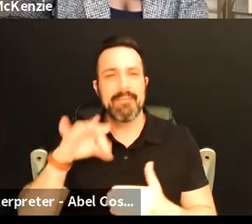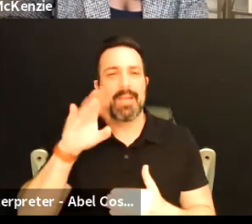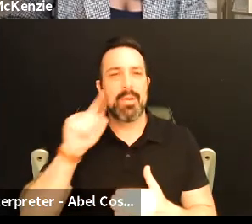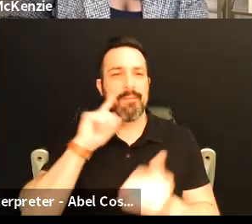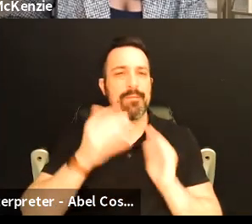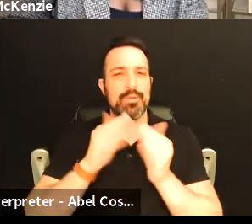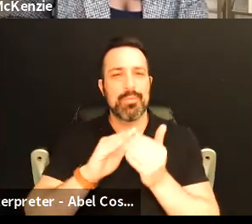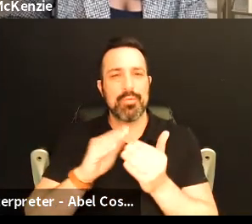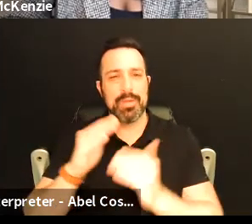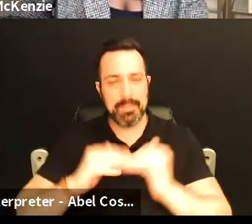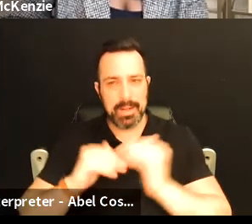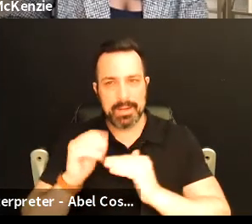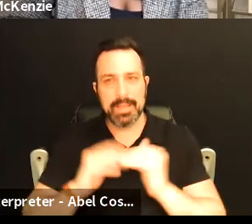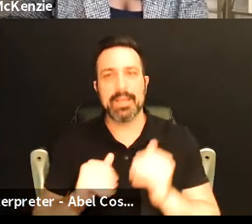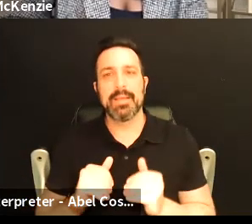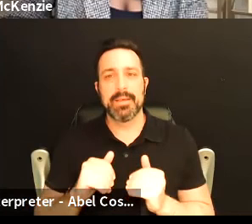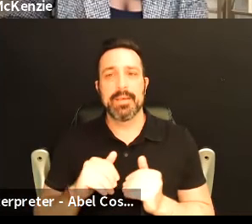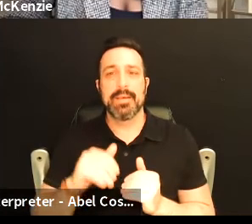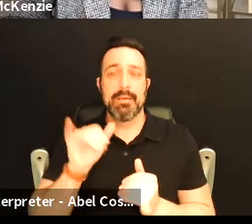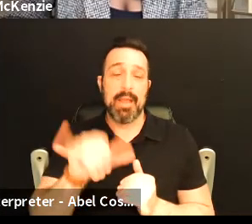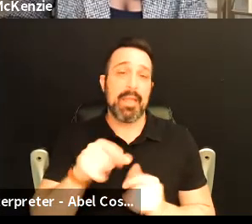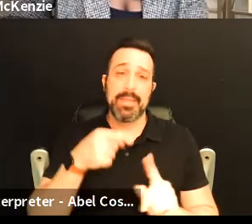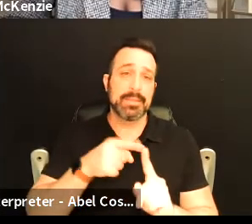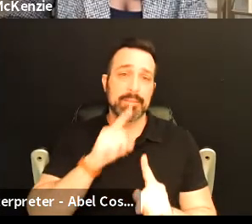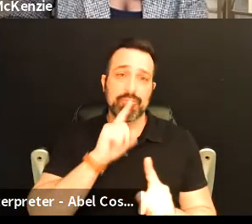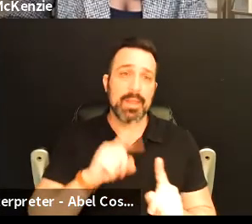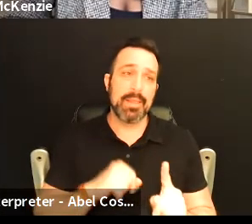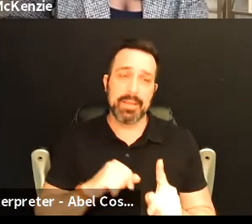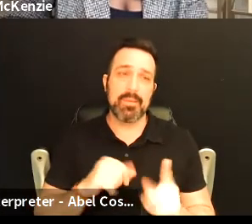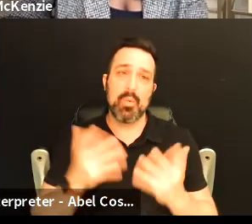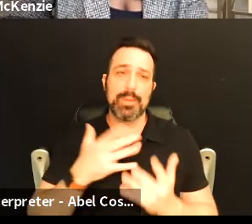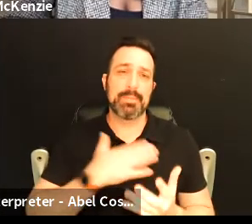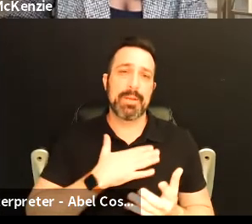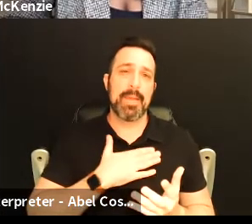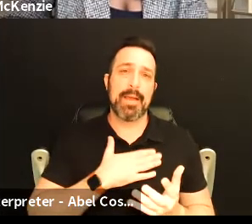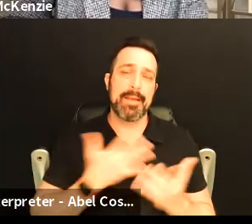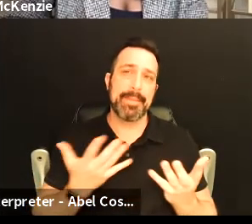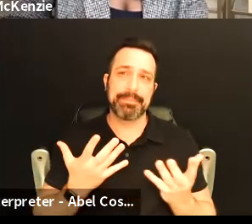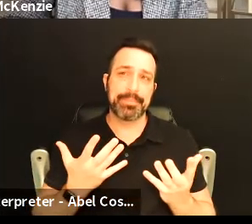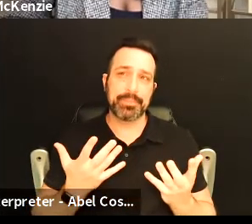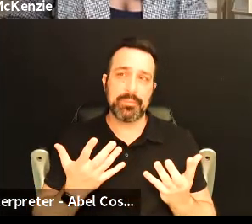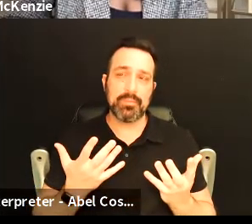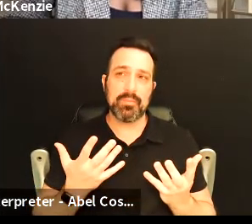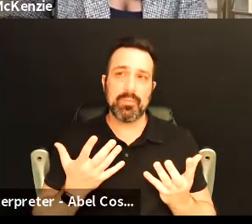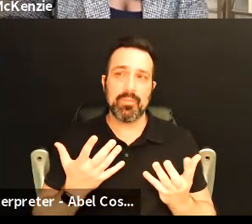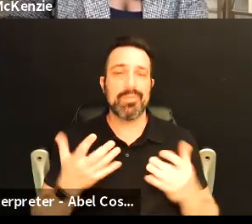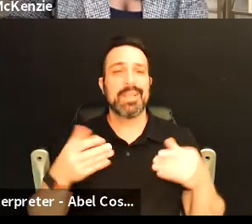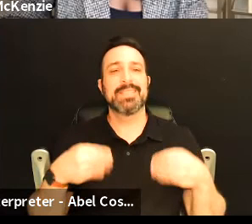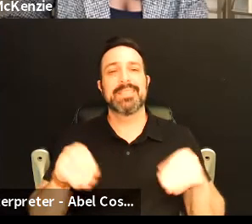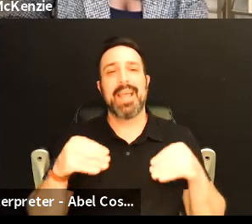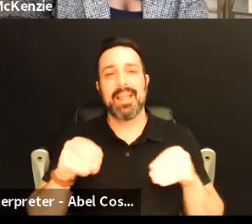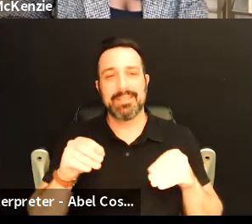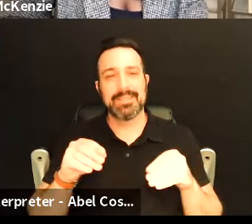building um and this is really what has been my my sales process